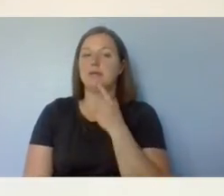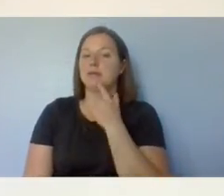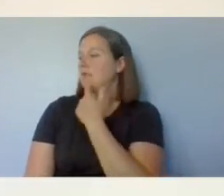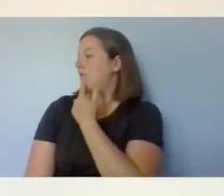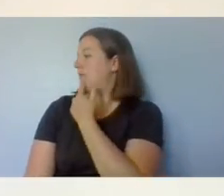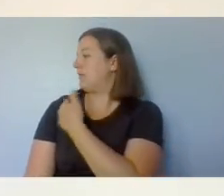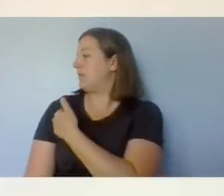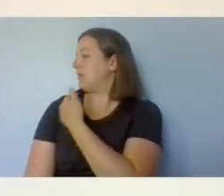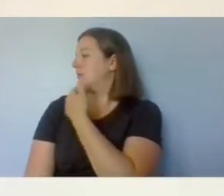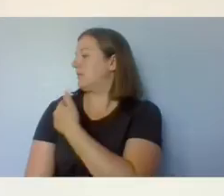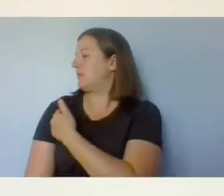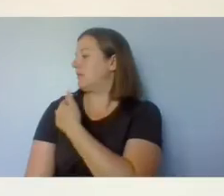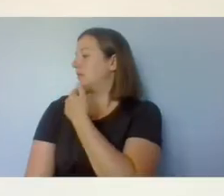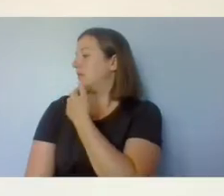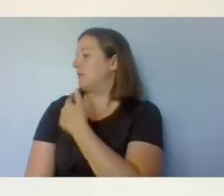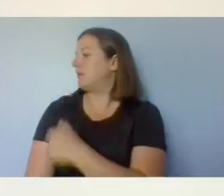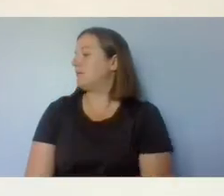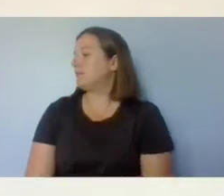shoulder.